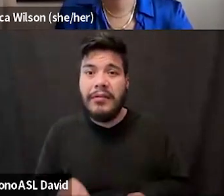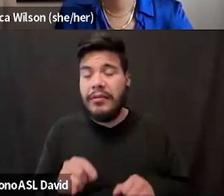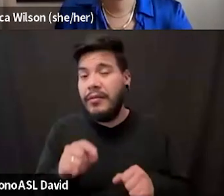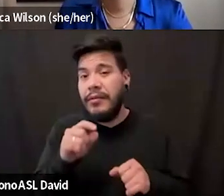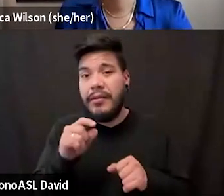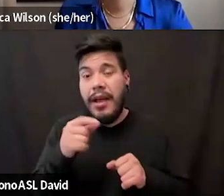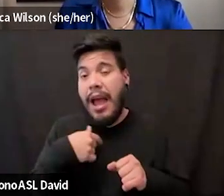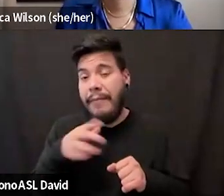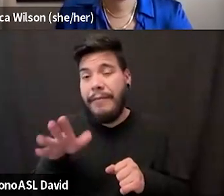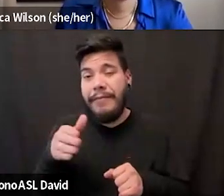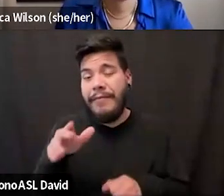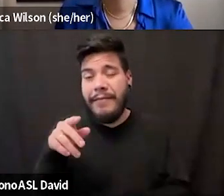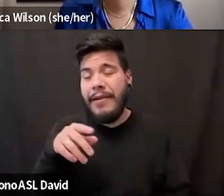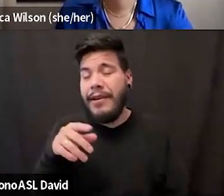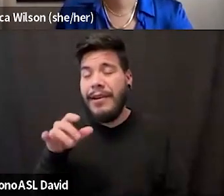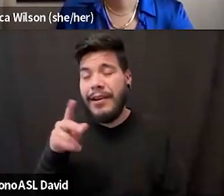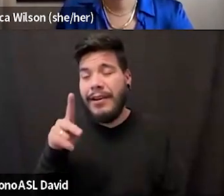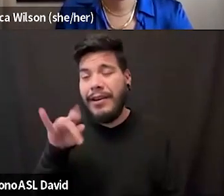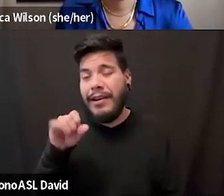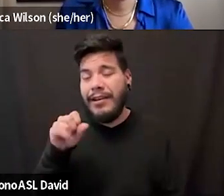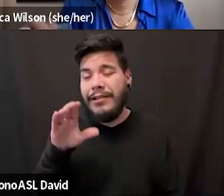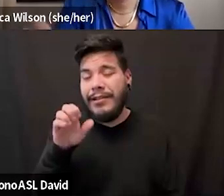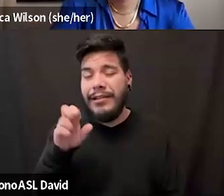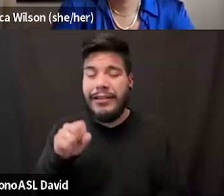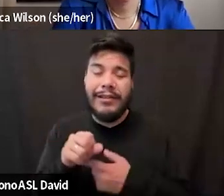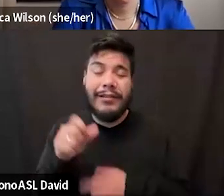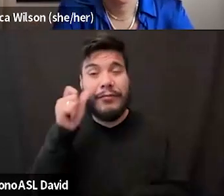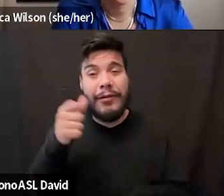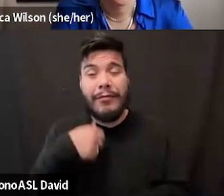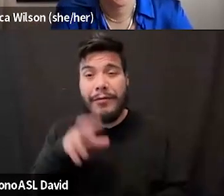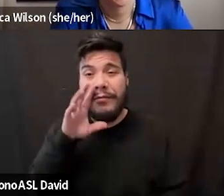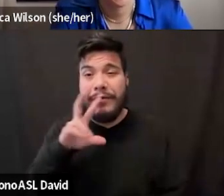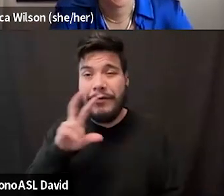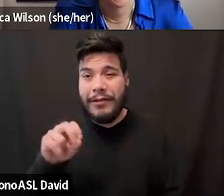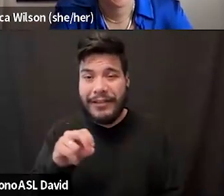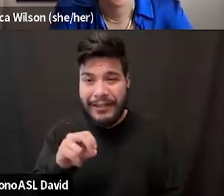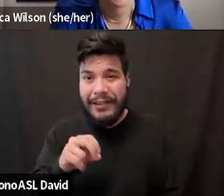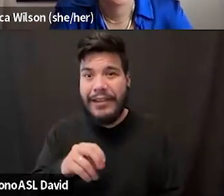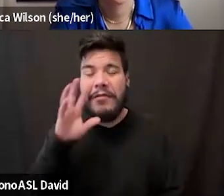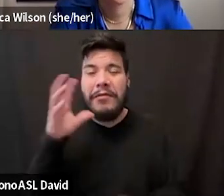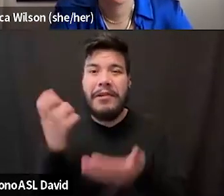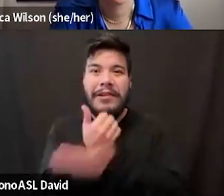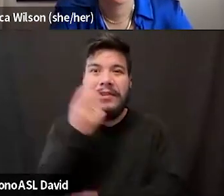because I'm a Pisces. My birthday is tomorrow. I'll be 30. I'm going to Disneyland.